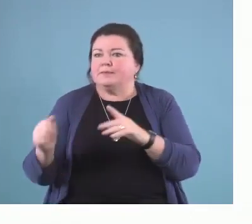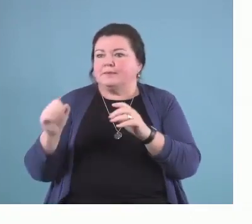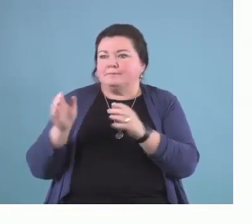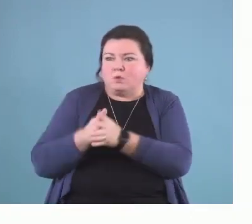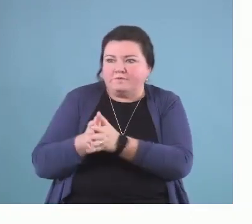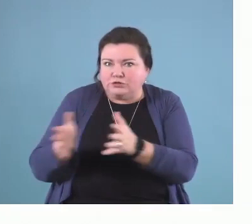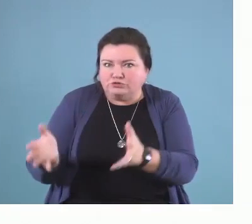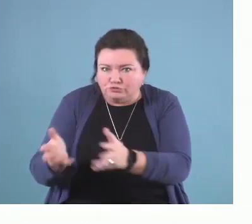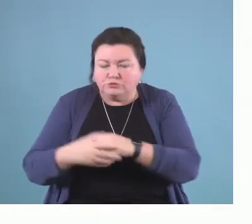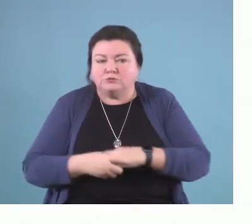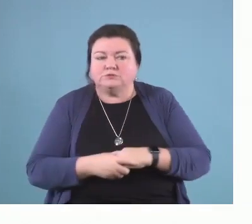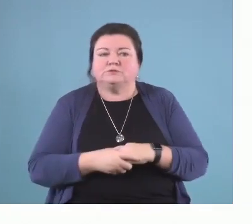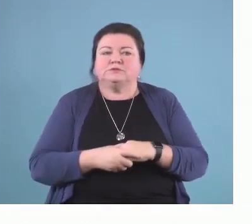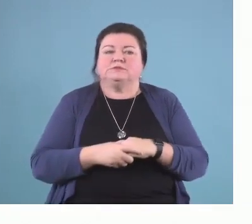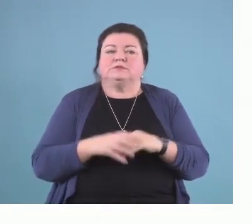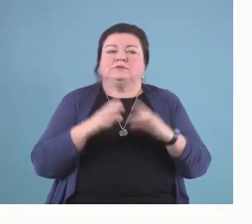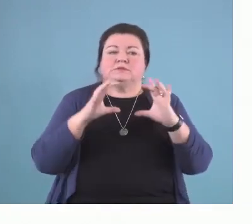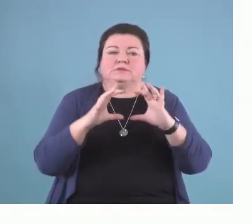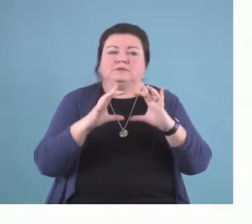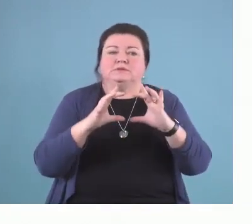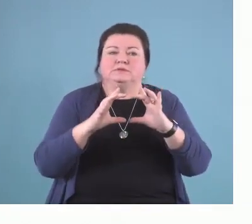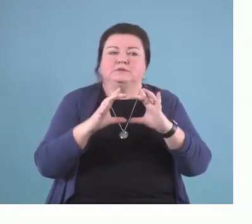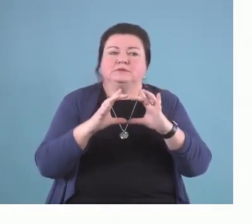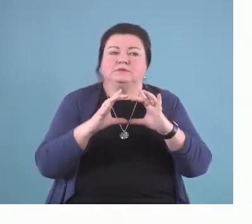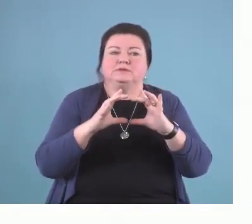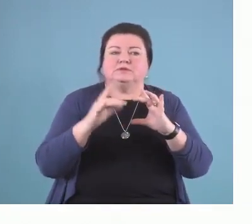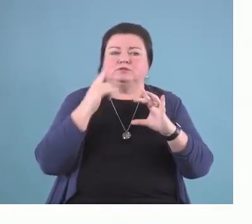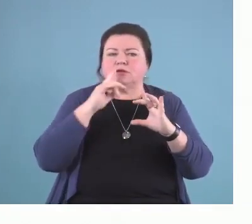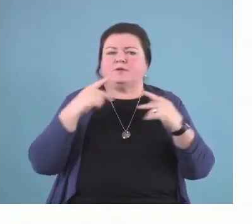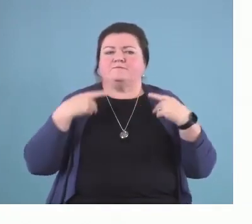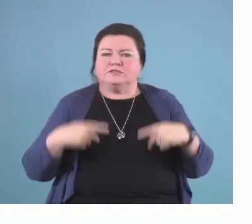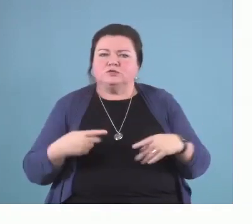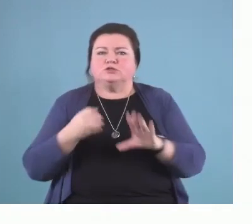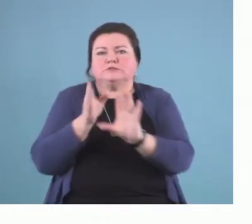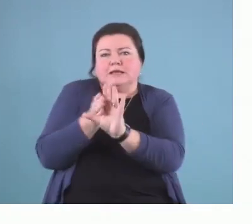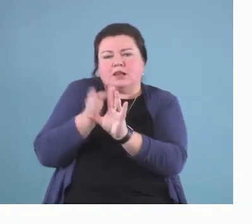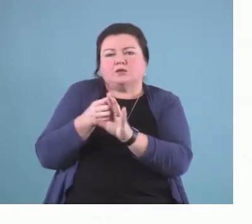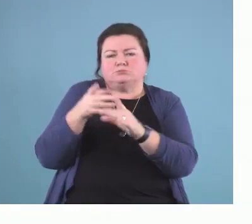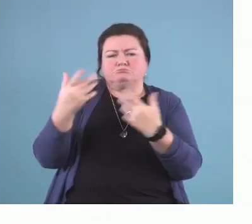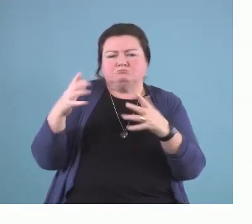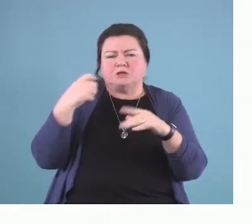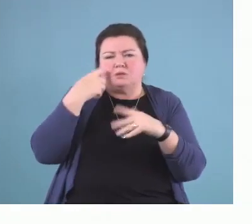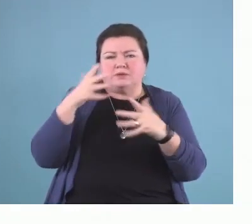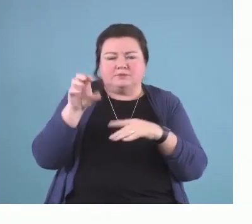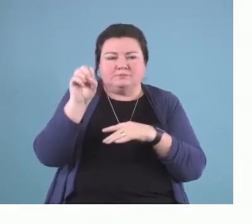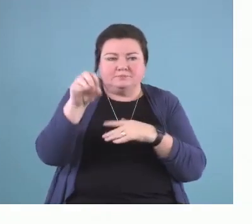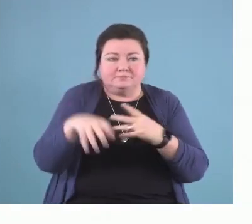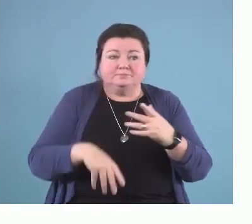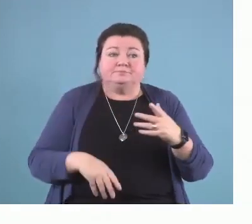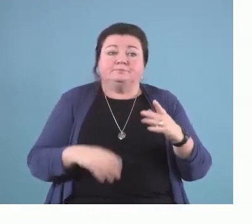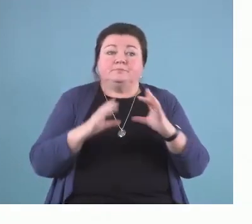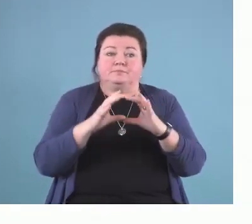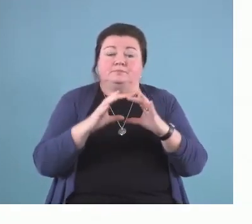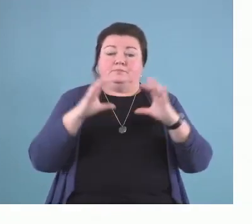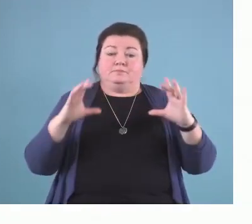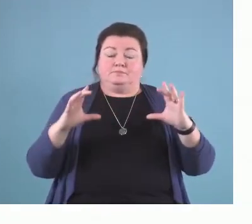And you can see the physical and psychological things that I've already talked to you about. And then, as you move out, it gets broader and